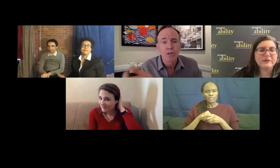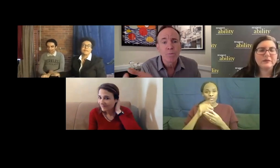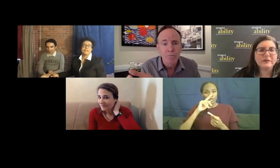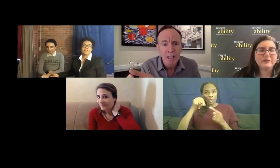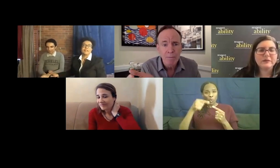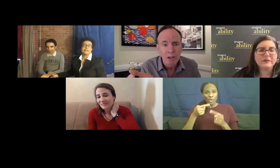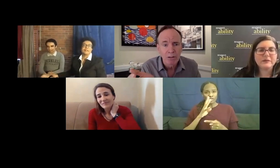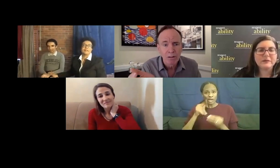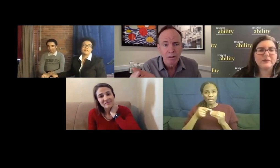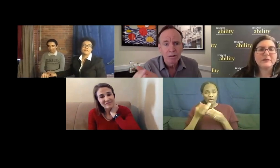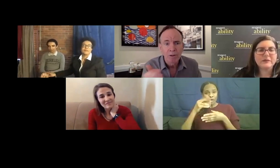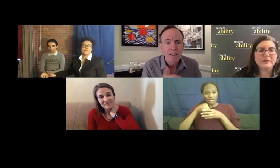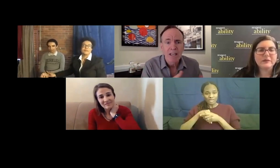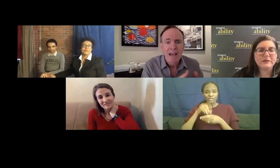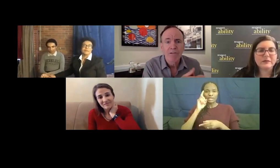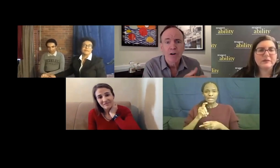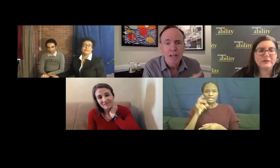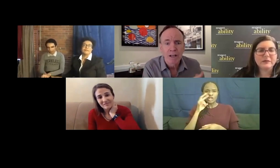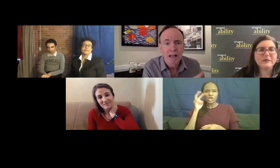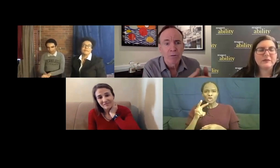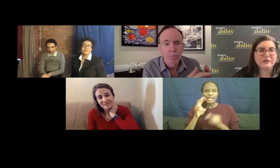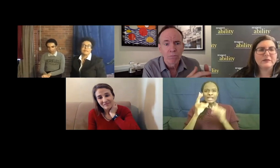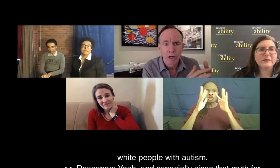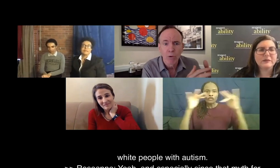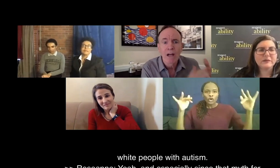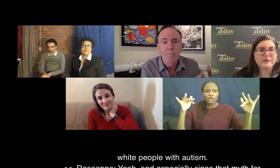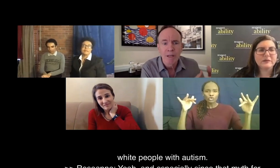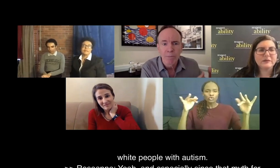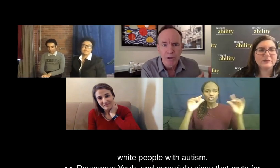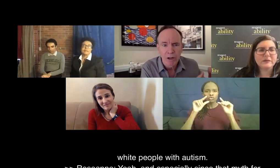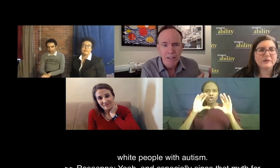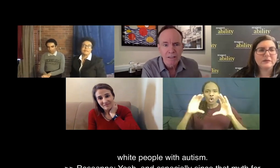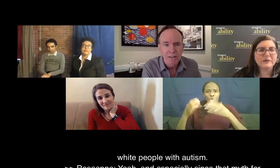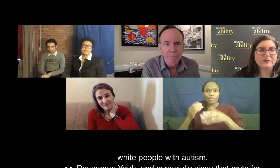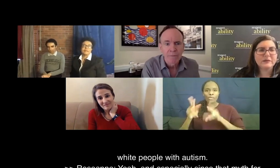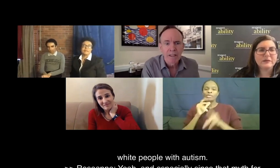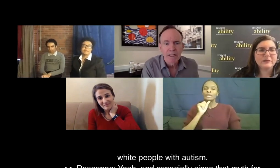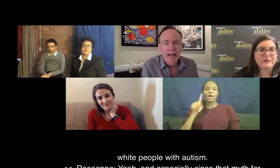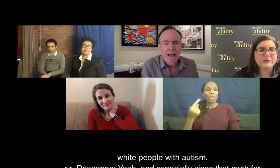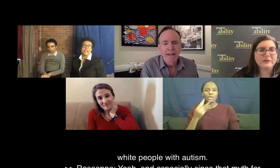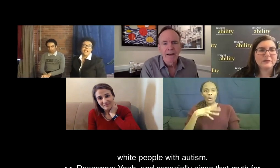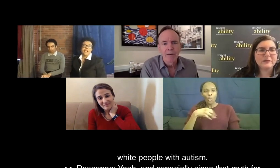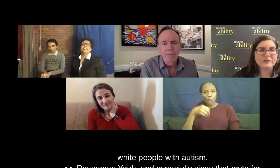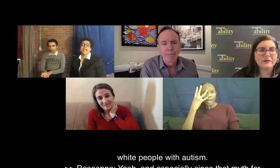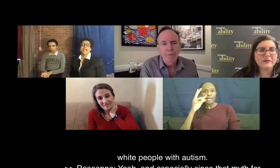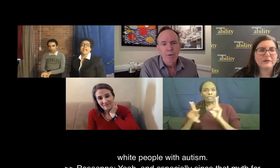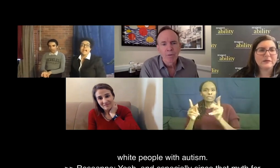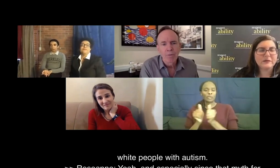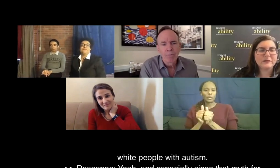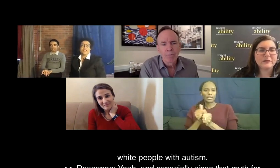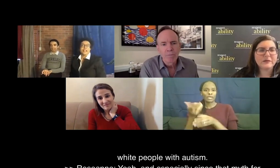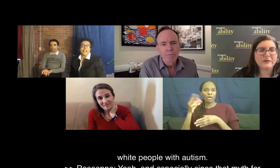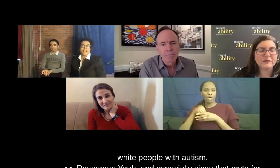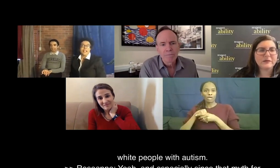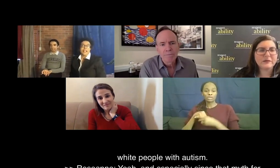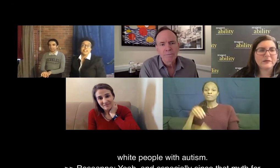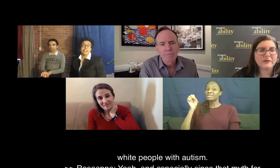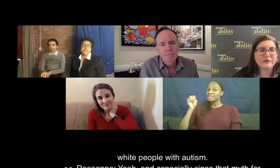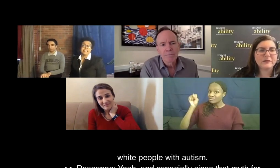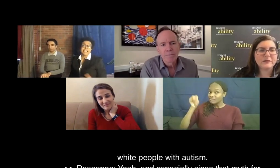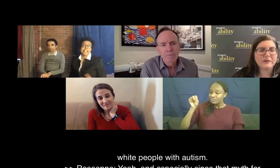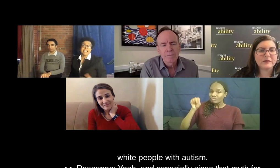diverse group of people. We just can't focus on like, you know, white people with autism. Yeah. And